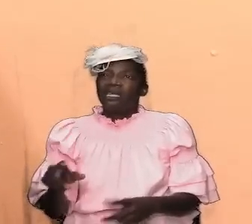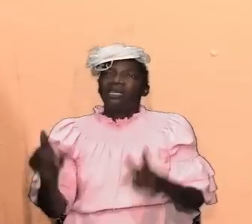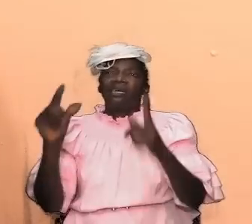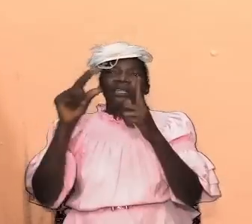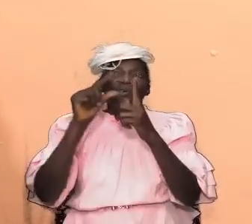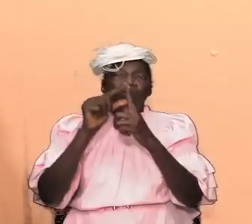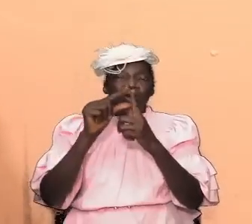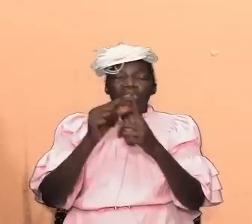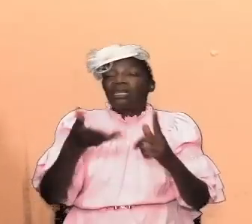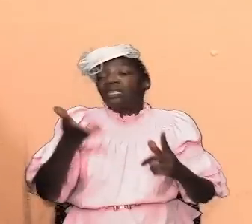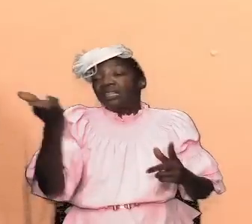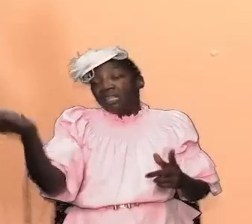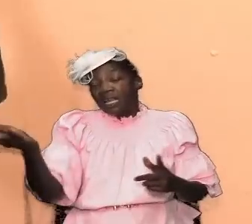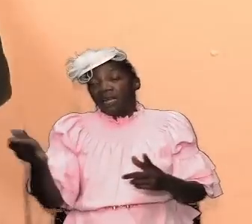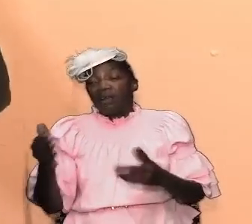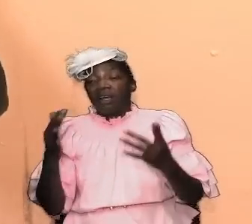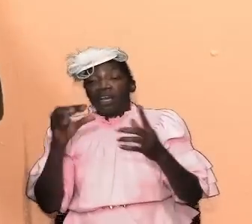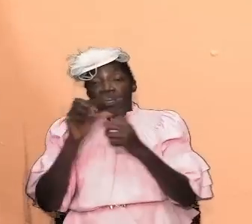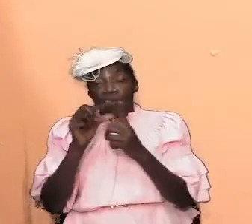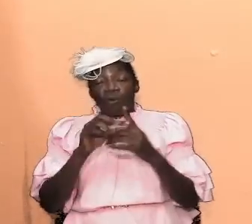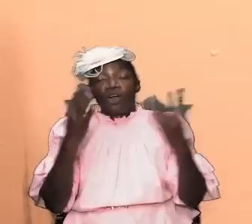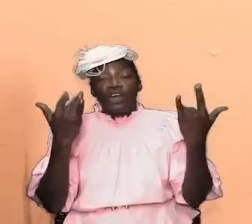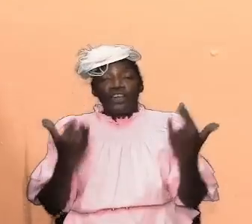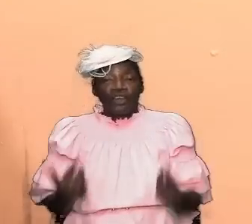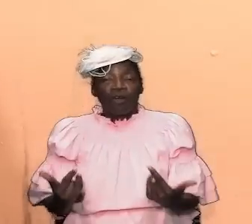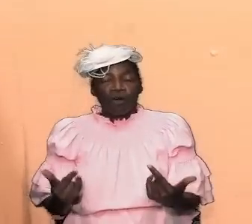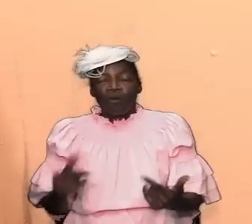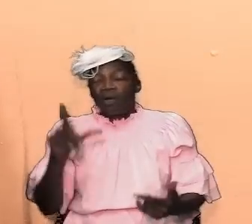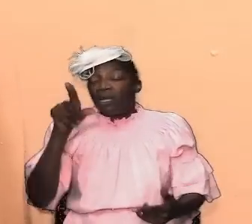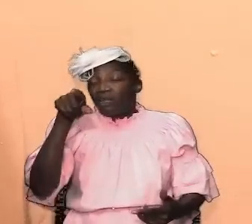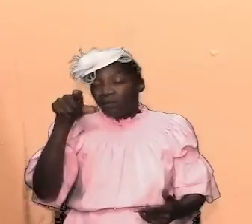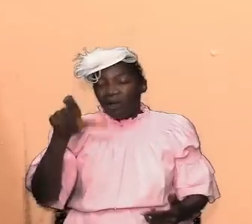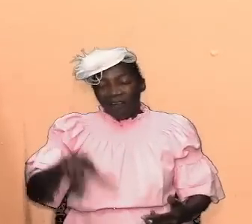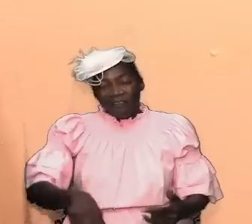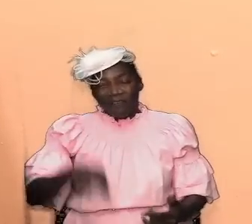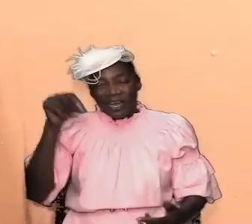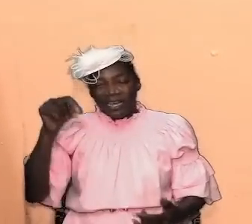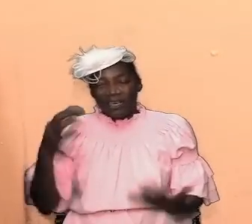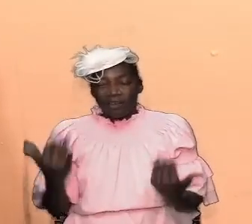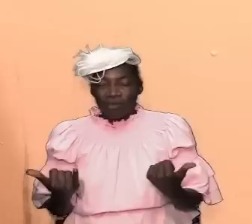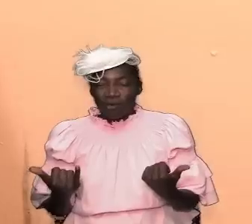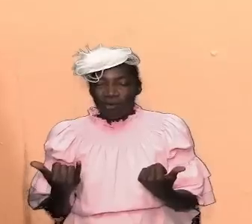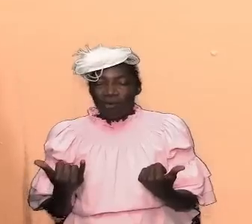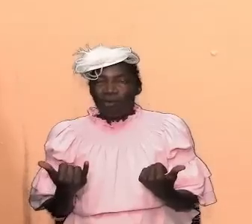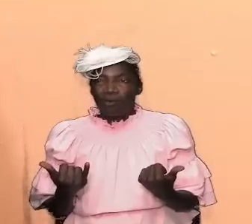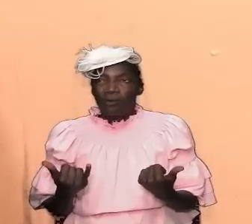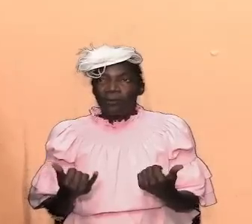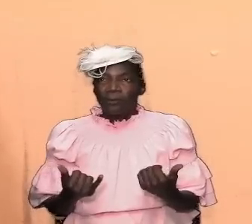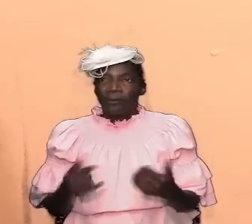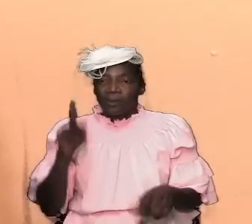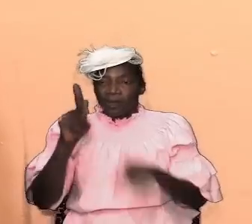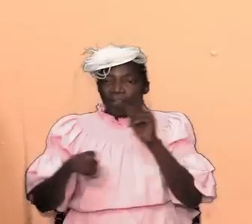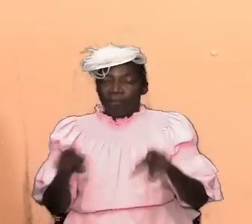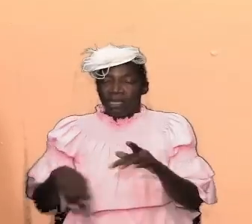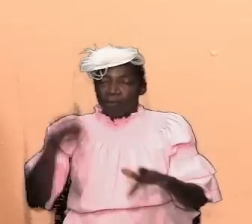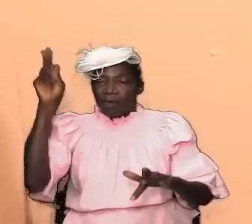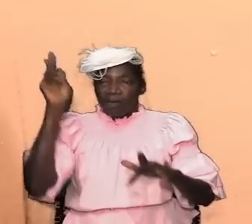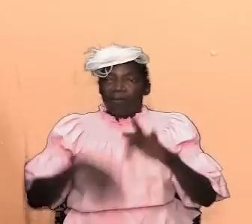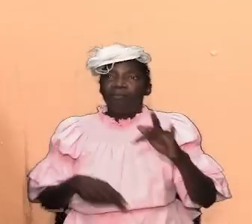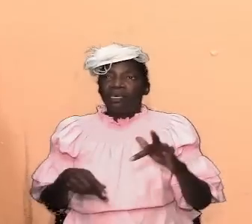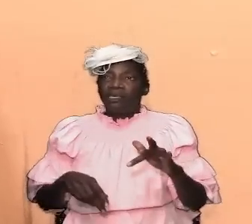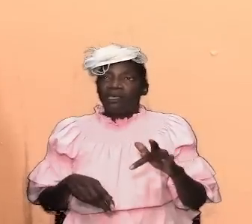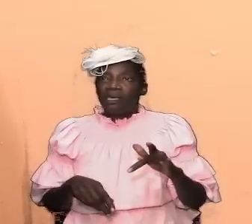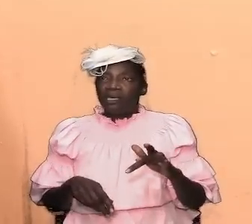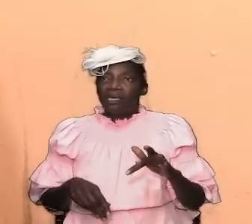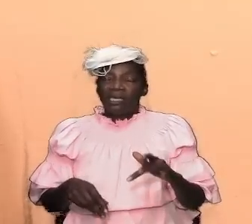was there then and the word that is here now and we are going to find that a whole lot of folks are misguided teachers